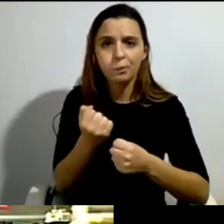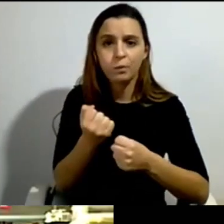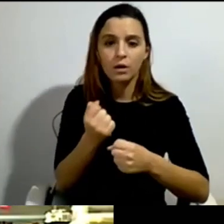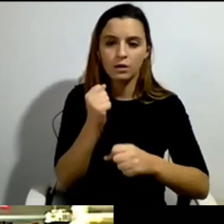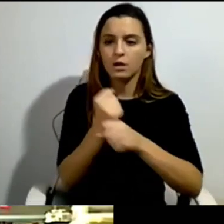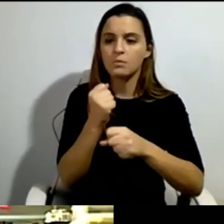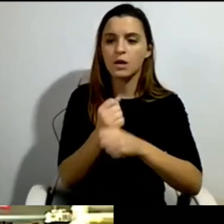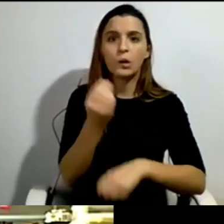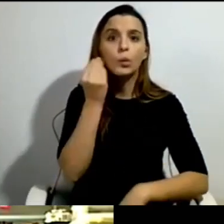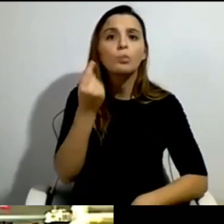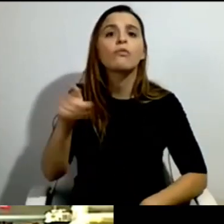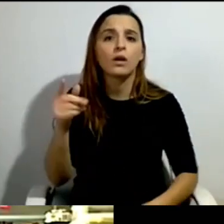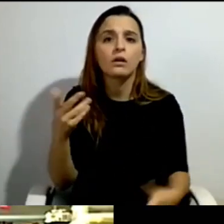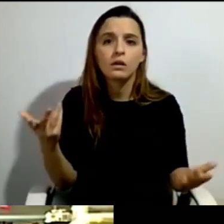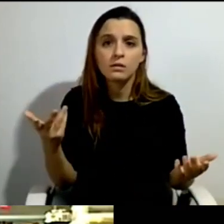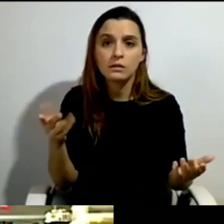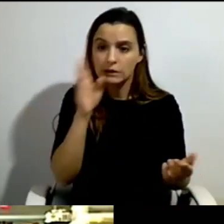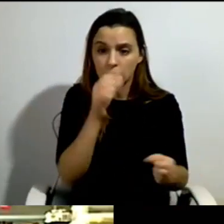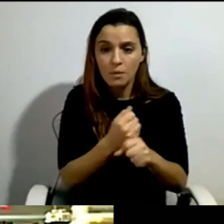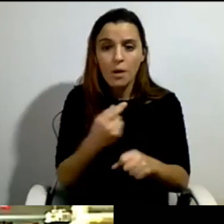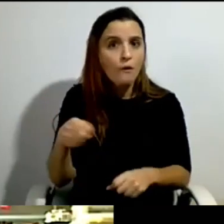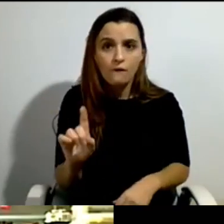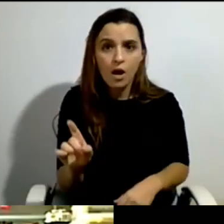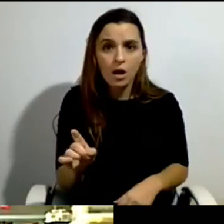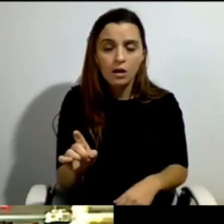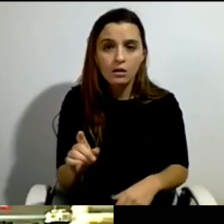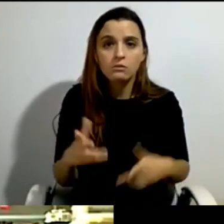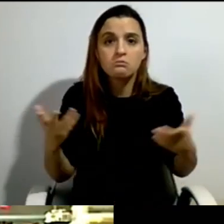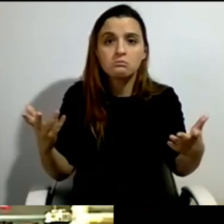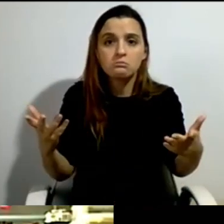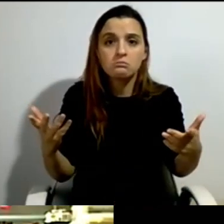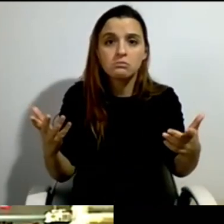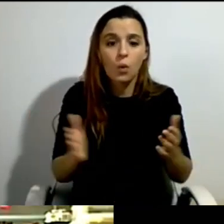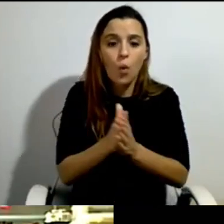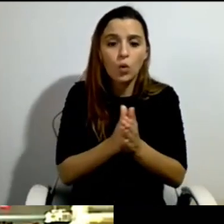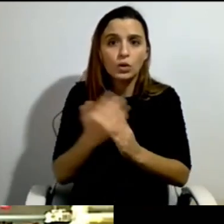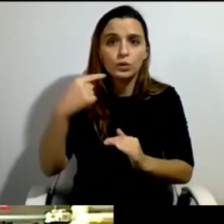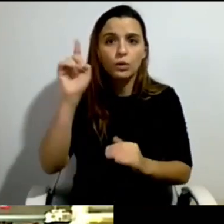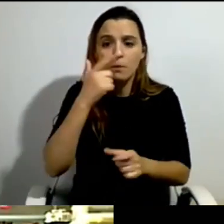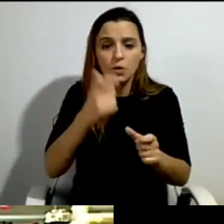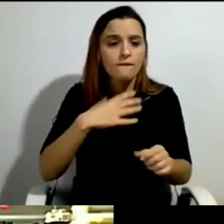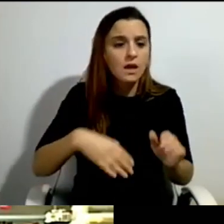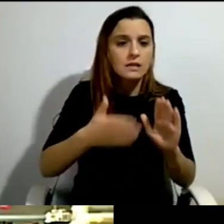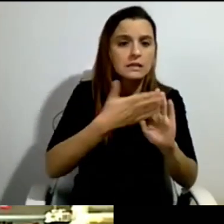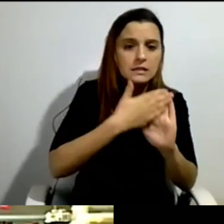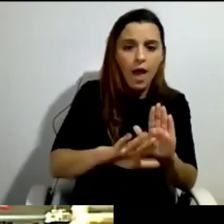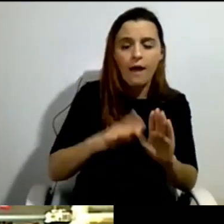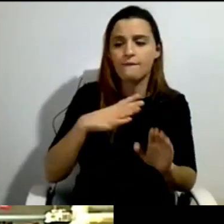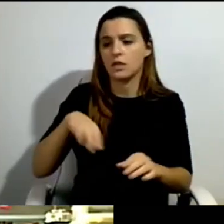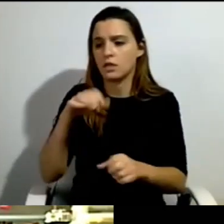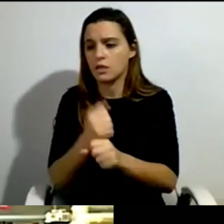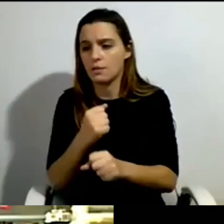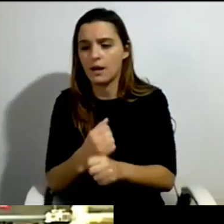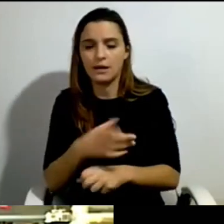useful for those people who would like to go out and to go to work. If you don't have housing, it doesn't help you to have personal